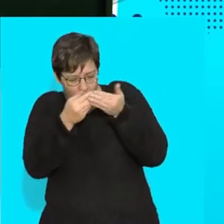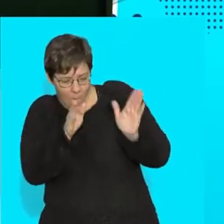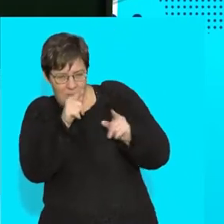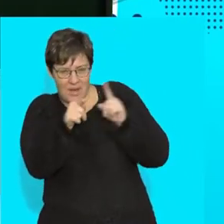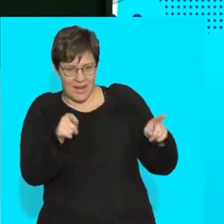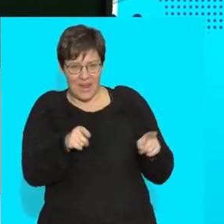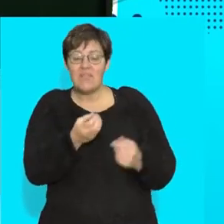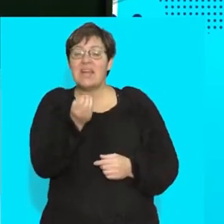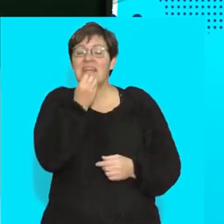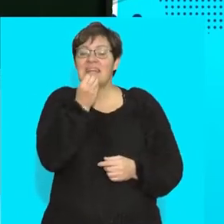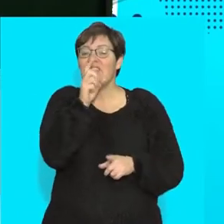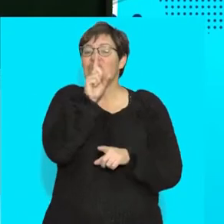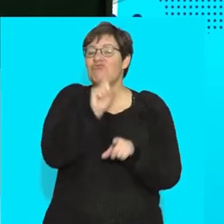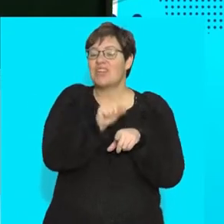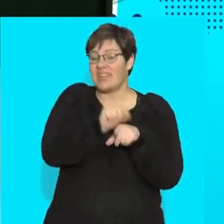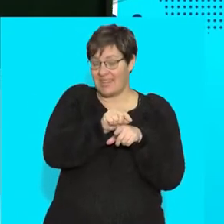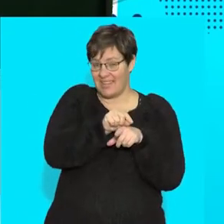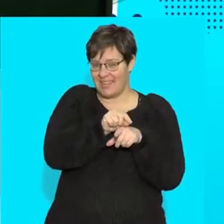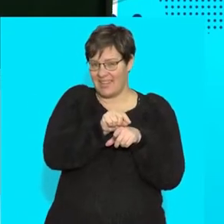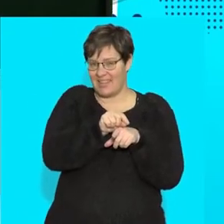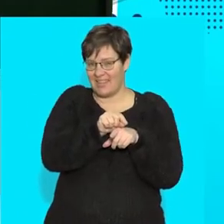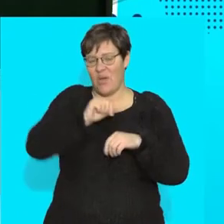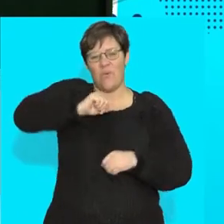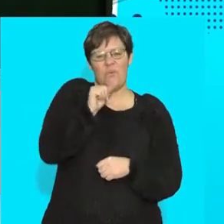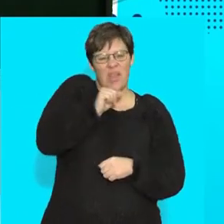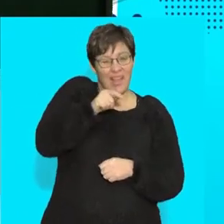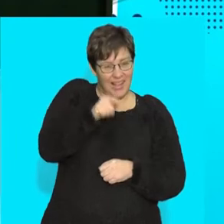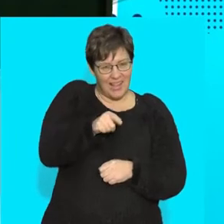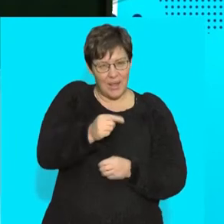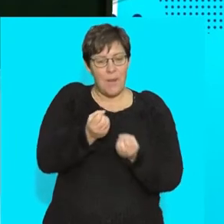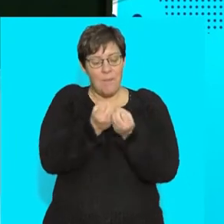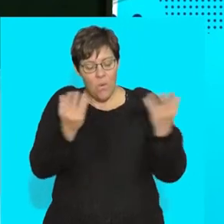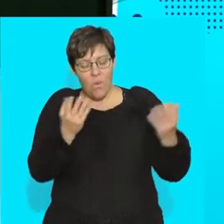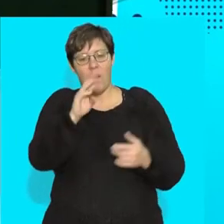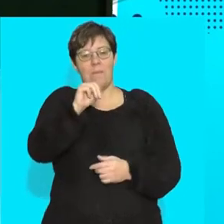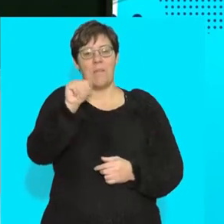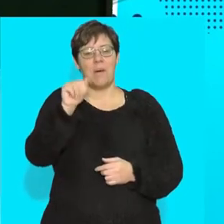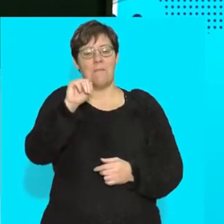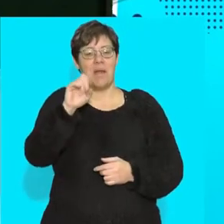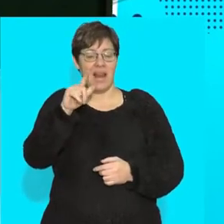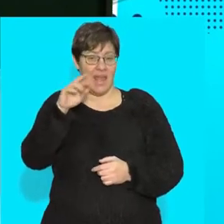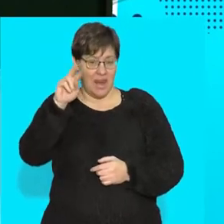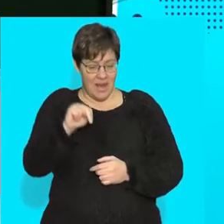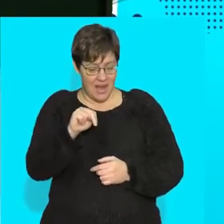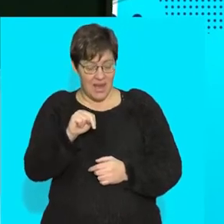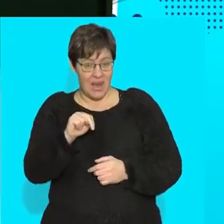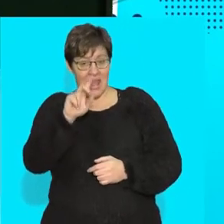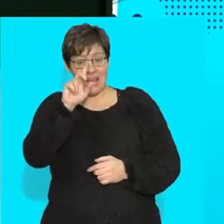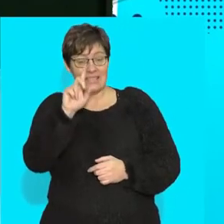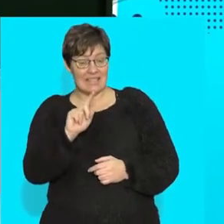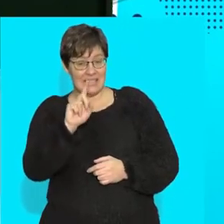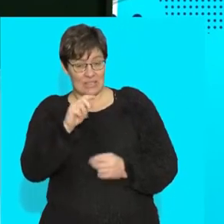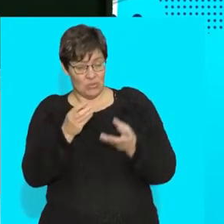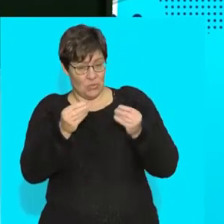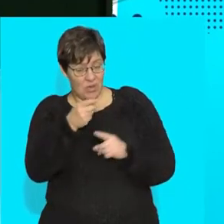But when you eat your chicken at home, all right, your chicken wing, a lot of the mammalian tissue that we're going to